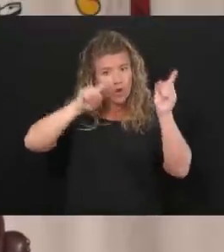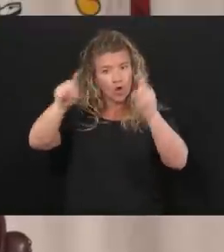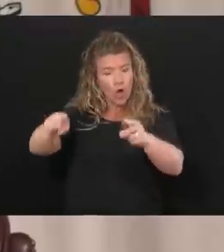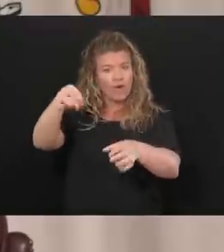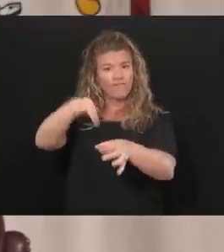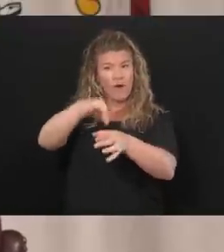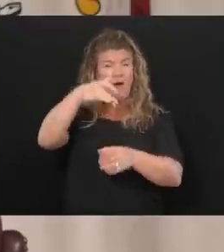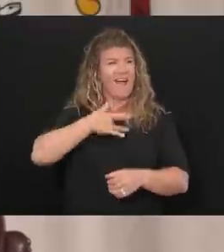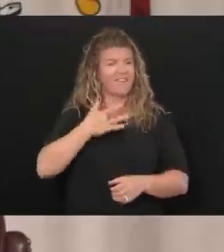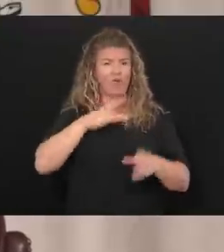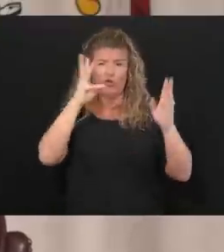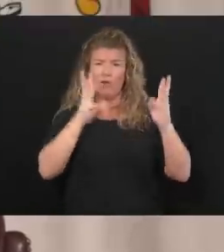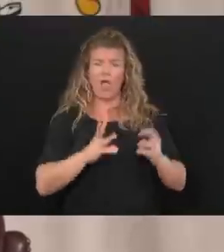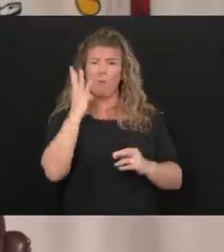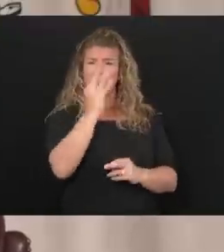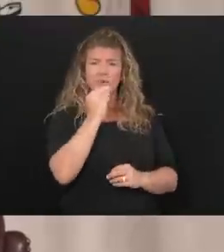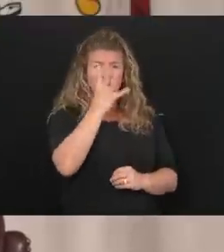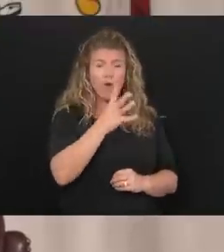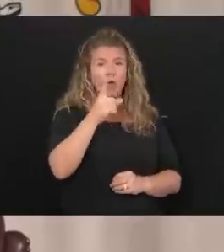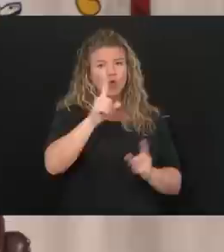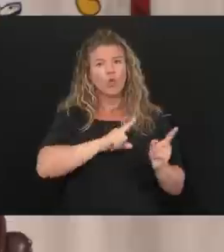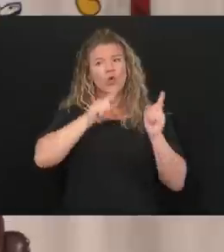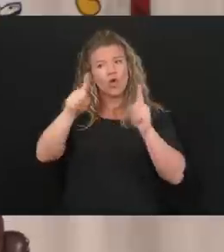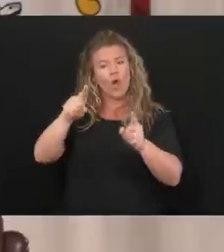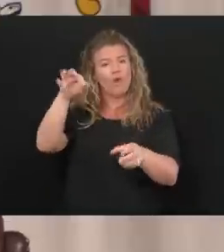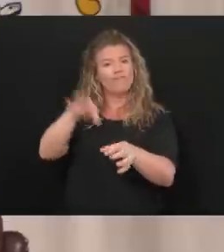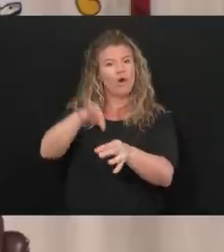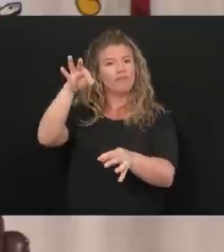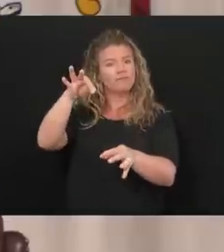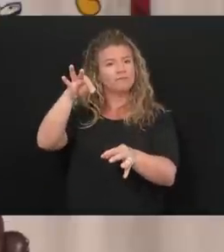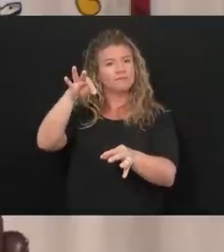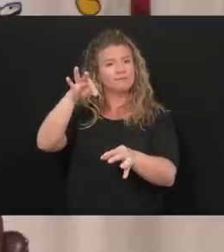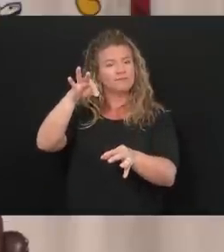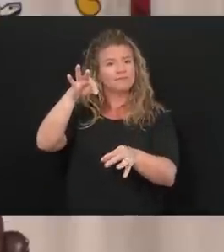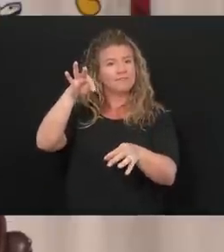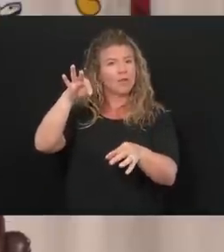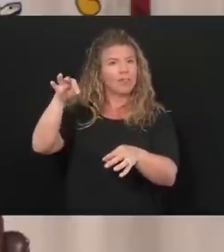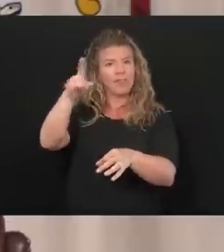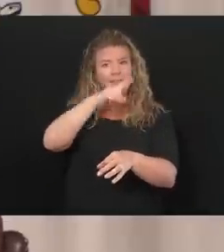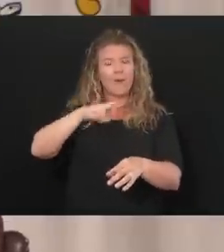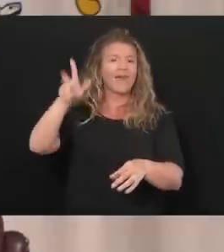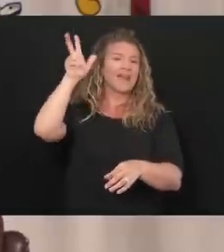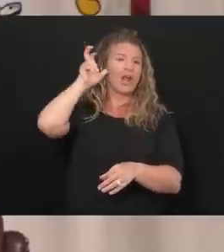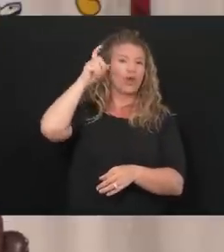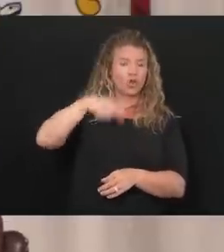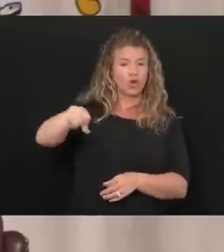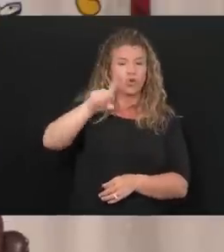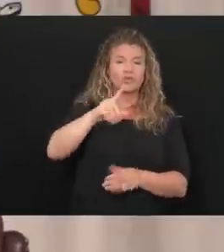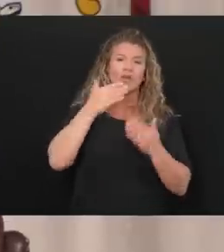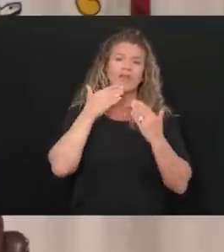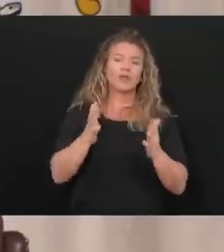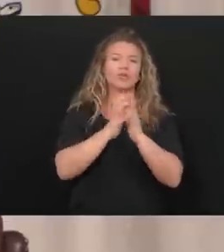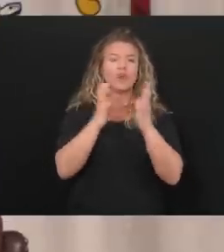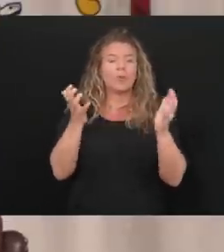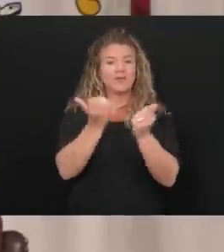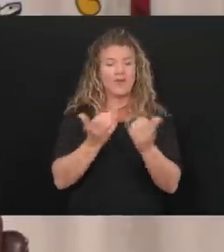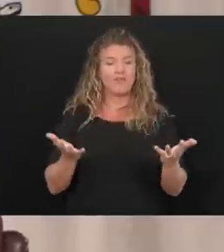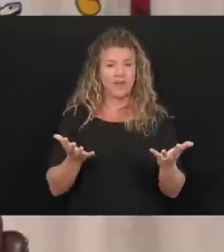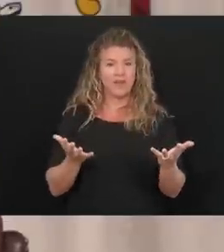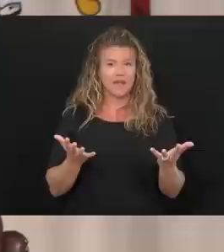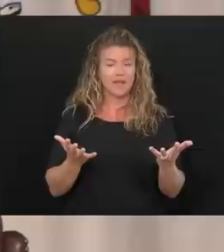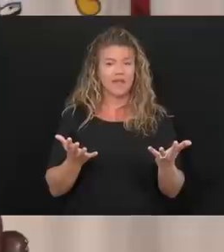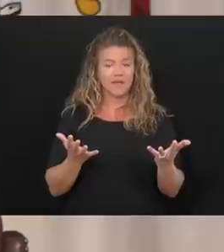think the weather's going to be pretty. Get out and let your vote be heard and everything. And again, thank you for so much for everything. And,